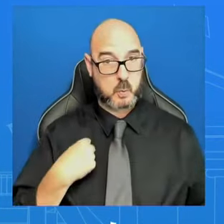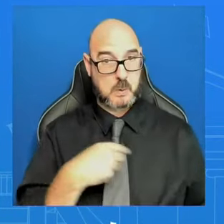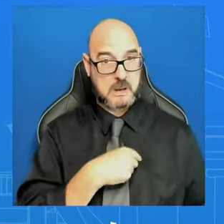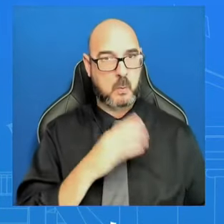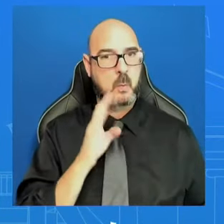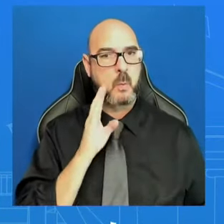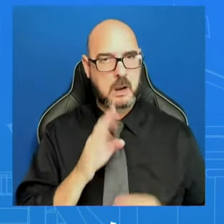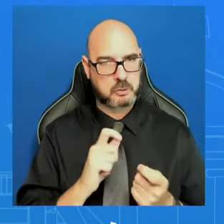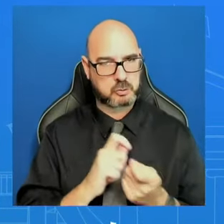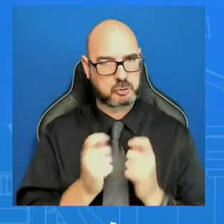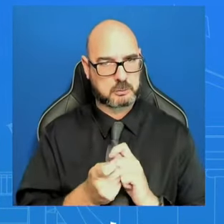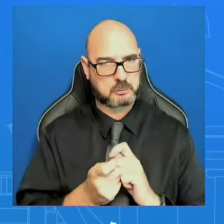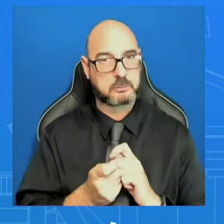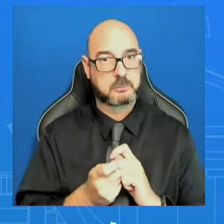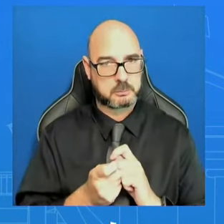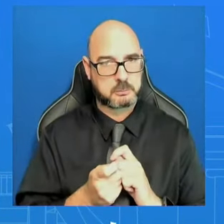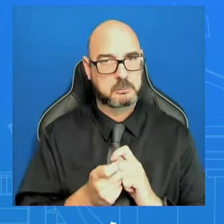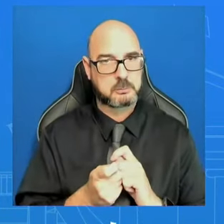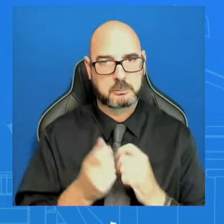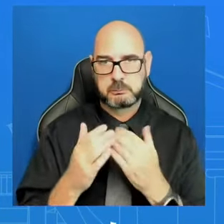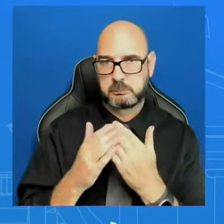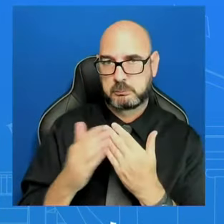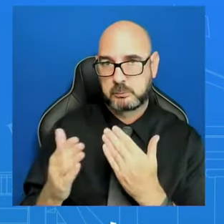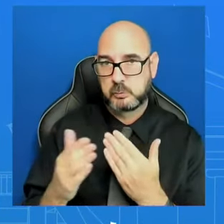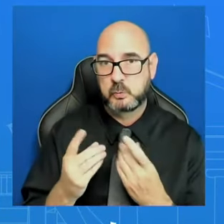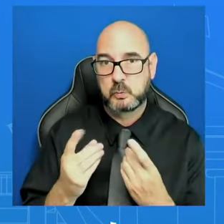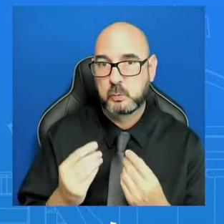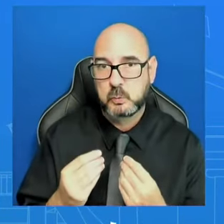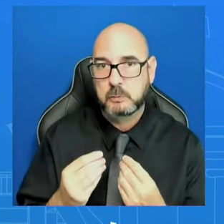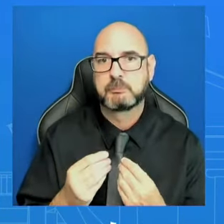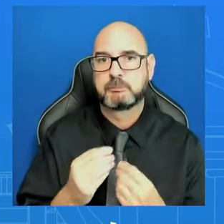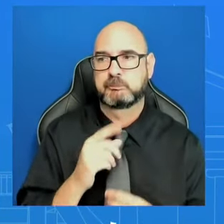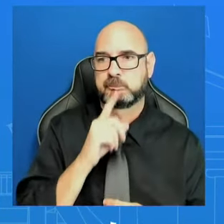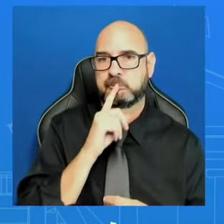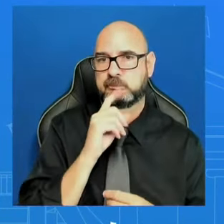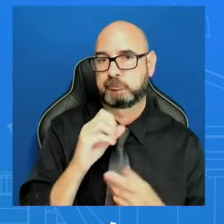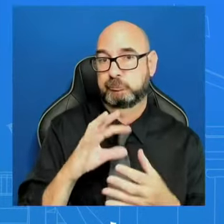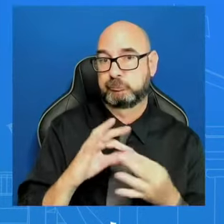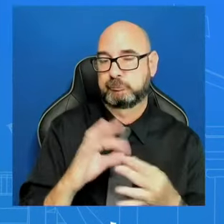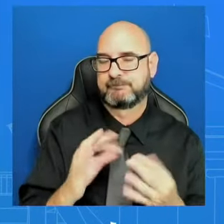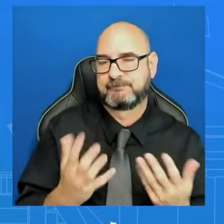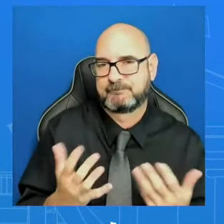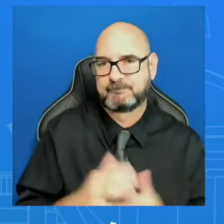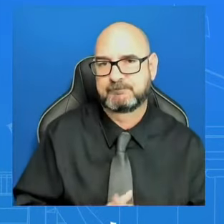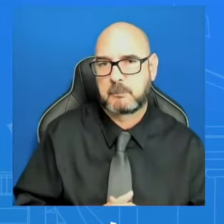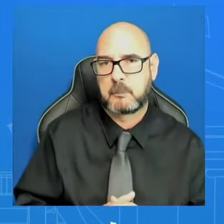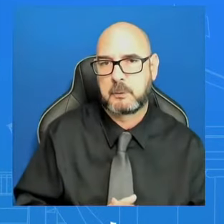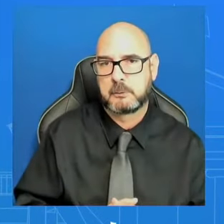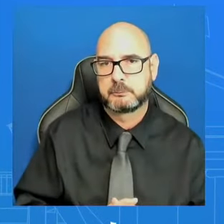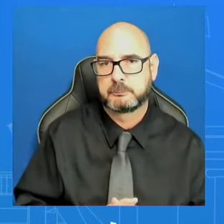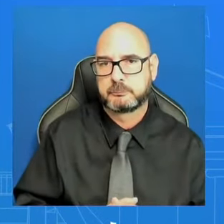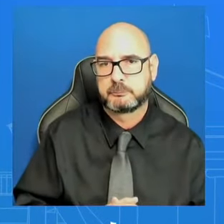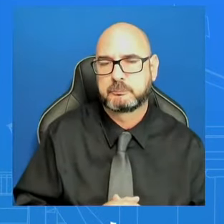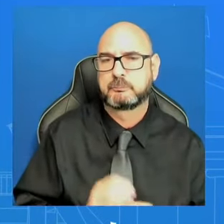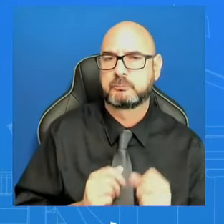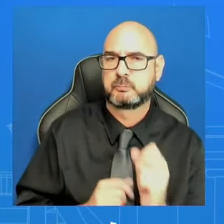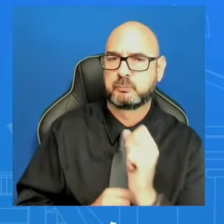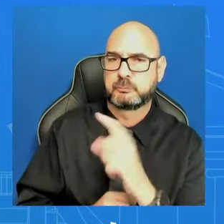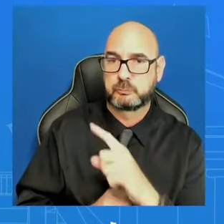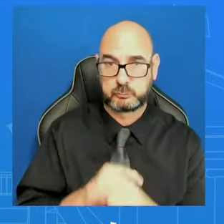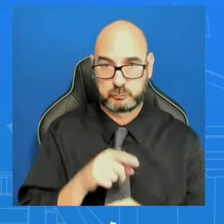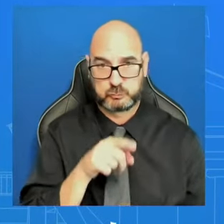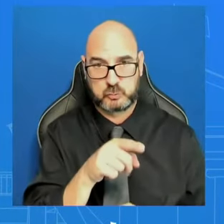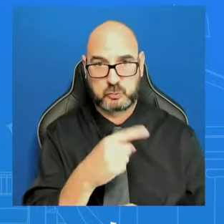talked about – I'm sorry. Is that just the body count or is there a specific change? Again, in terms of concrete steps,